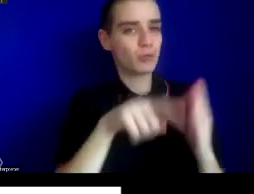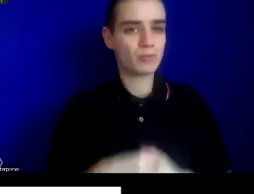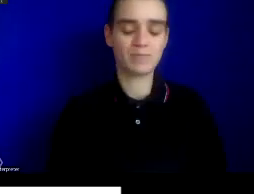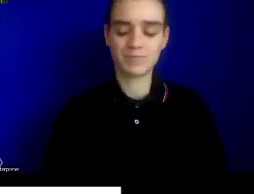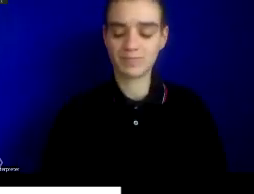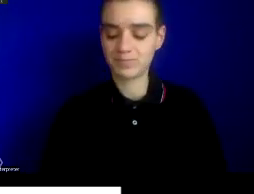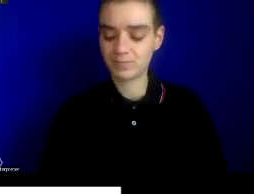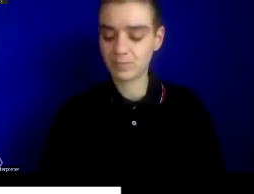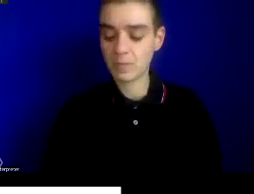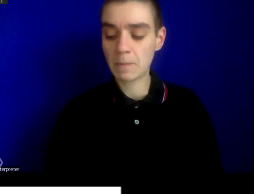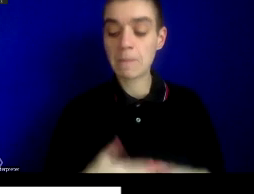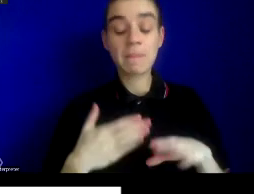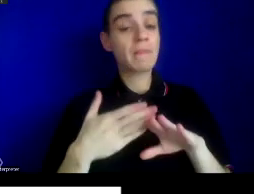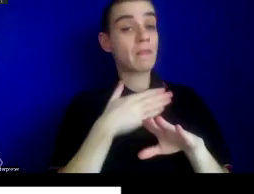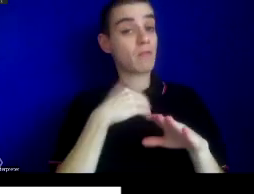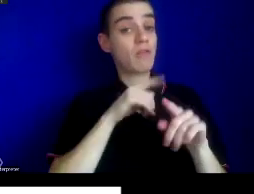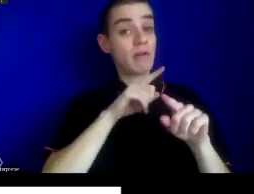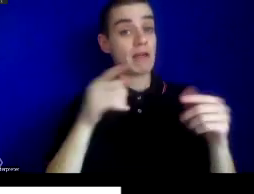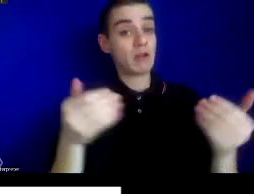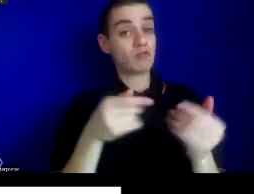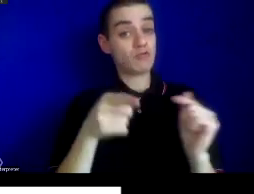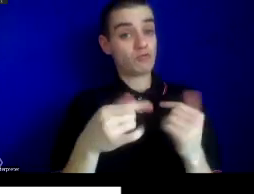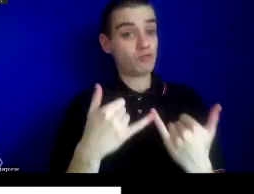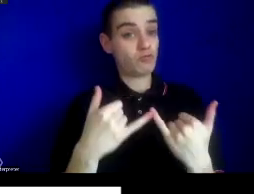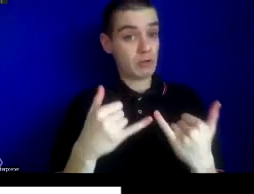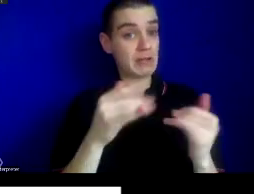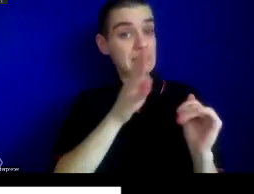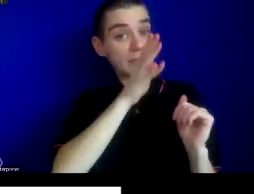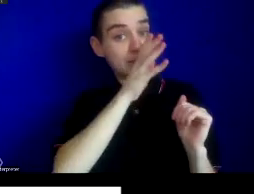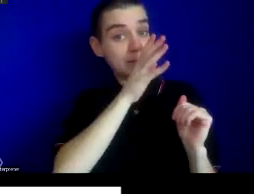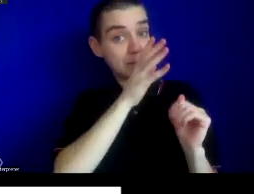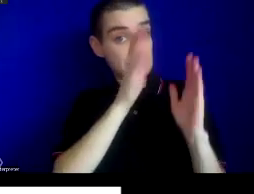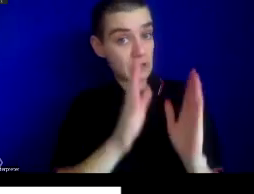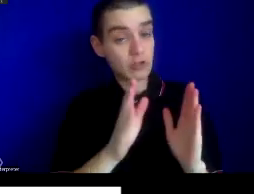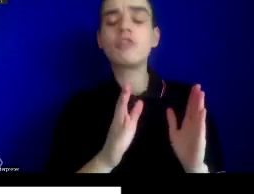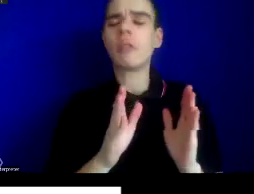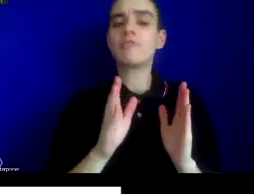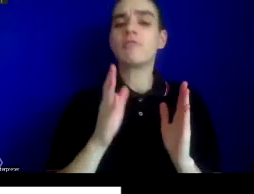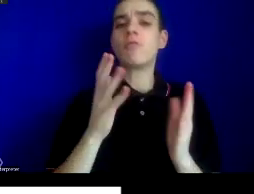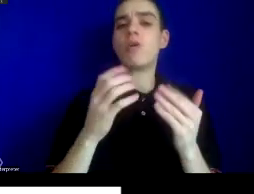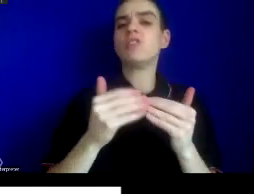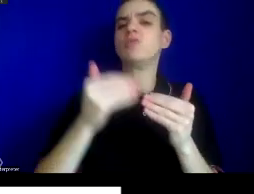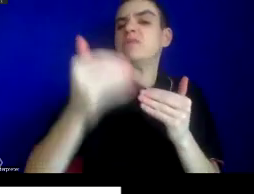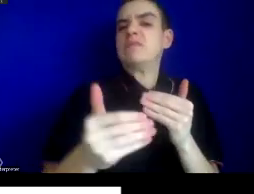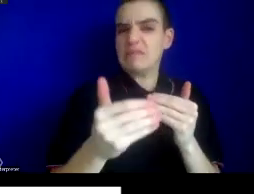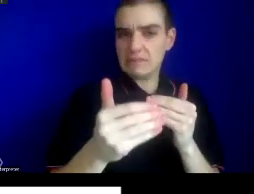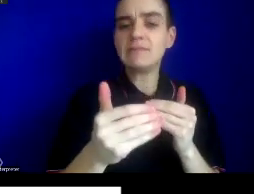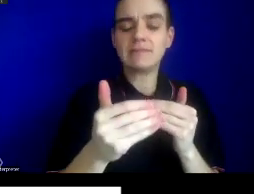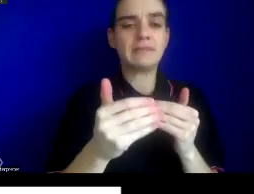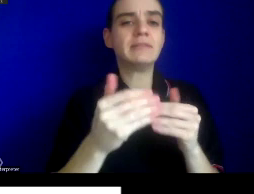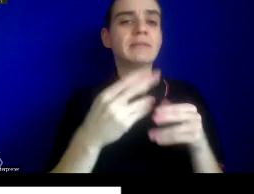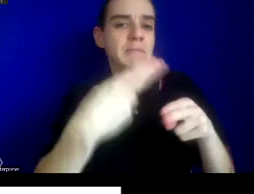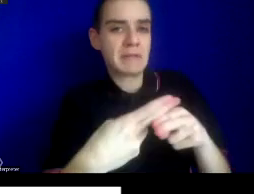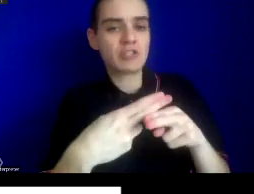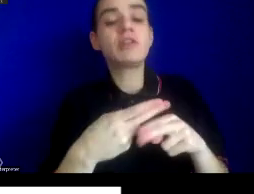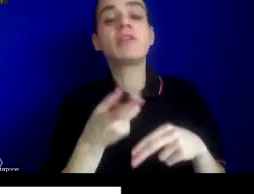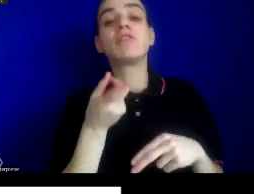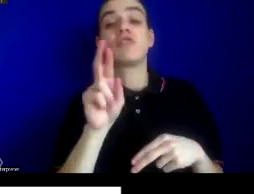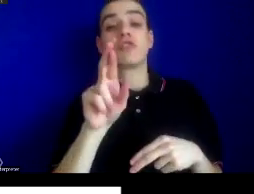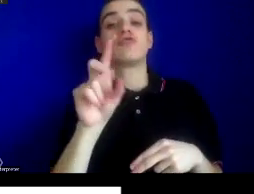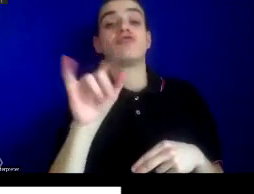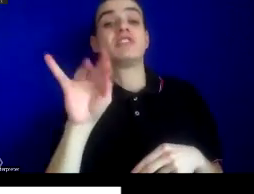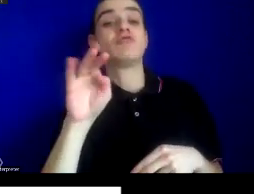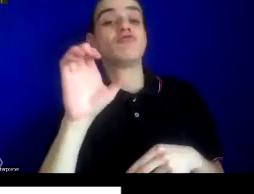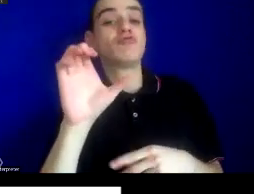Before I introduce today's speaker, I'd like to call your attention to the next NLM History Talk to be offered by Dr. Deidre Cooper Owens, the